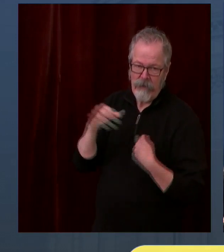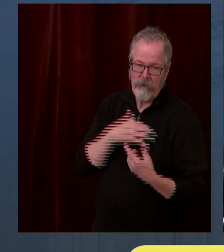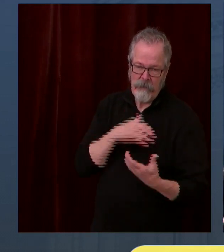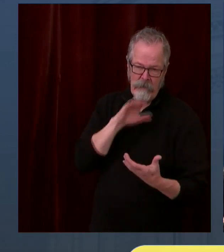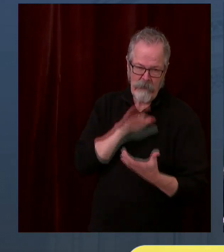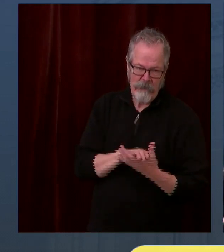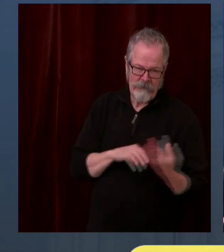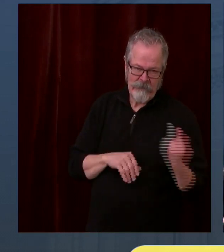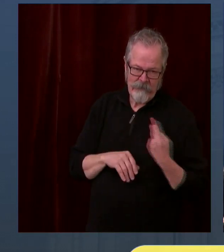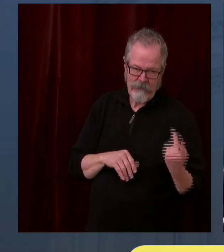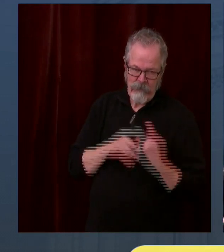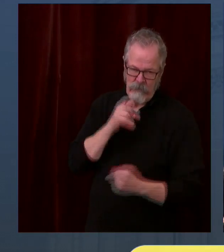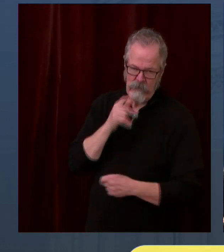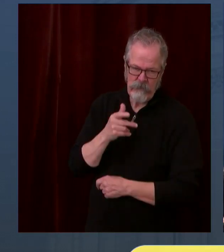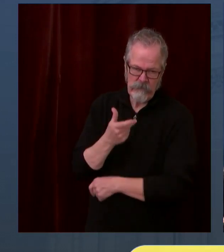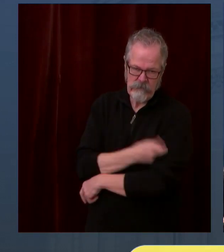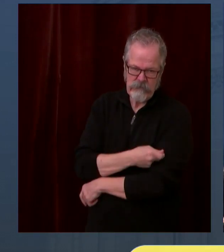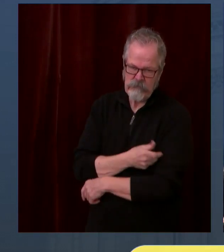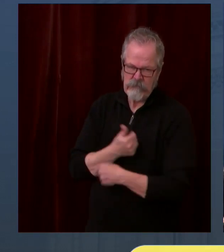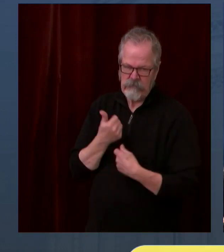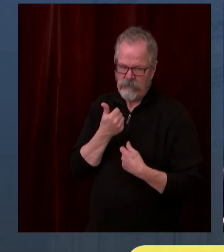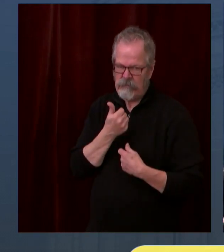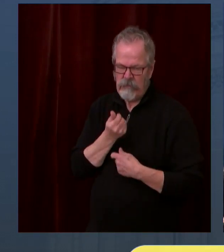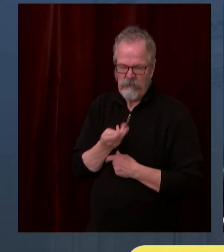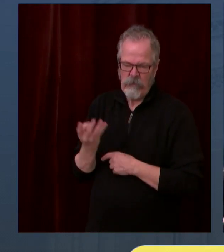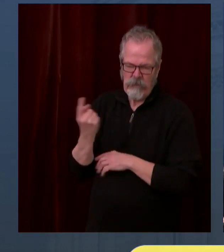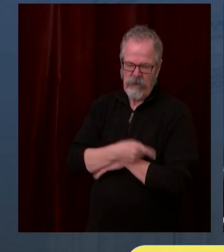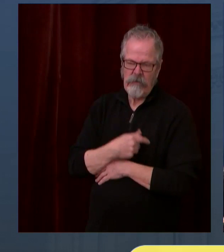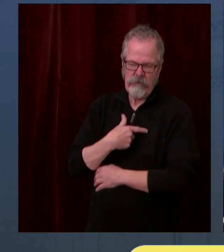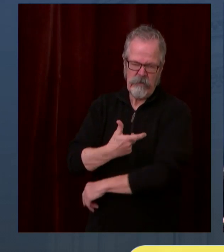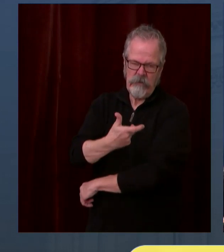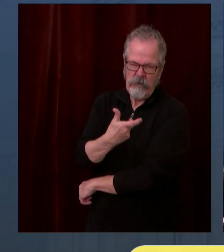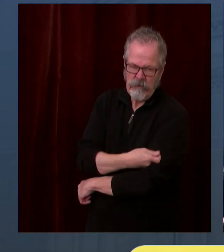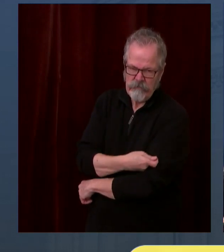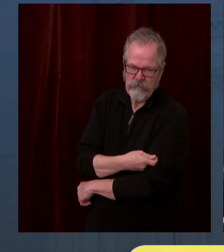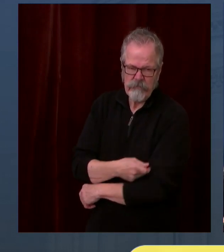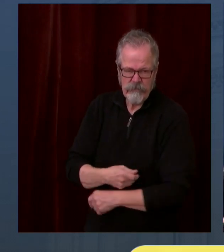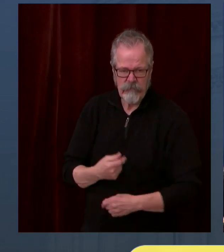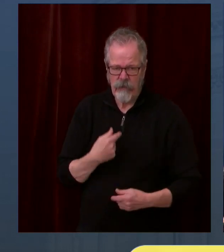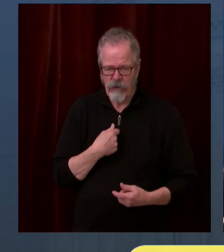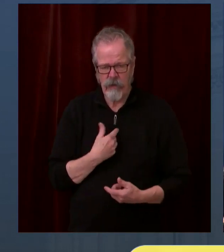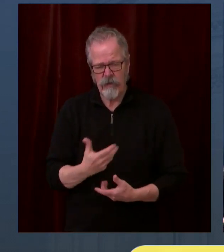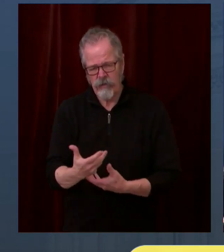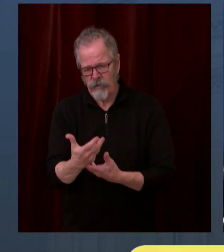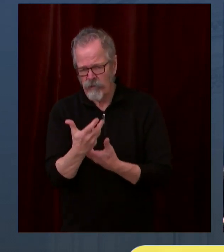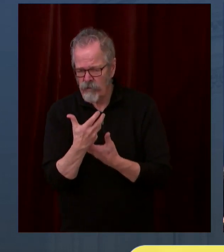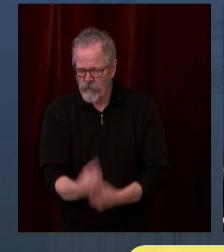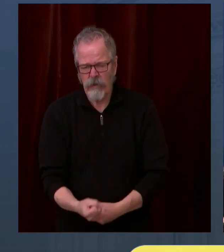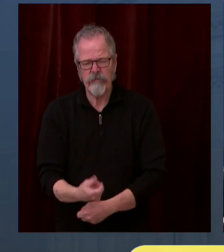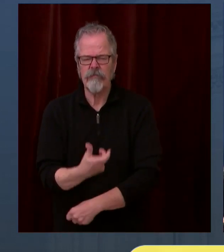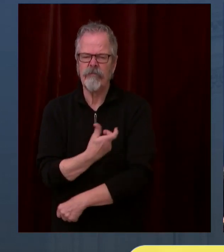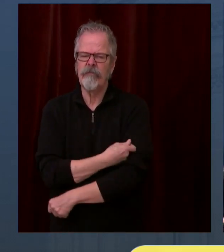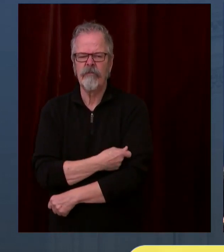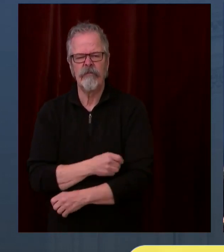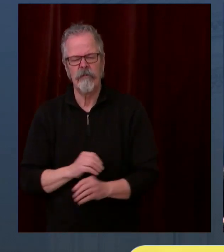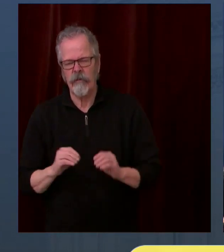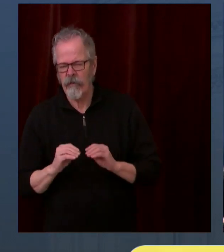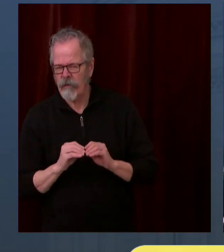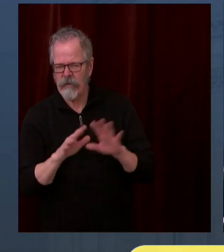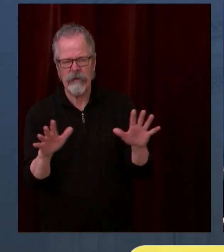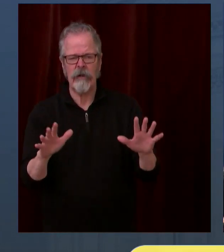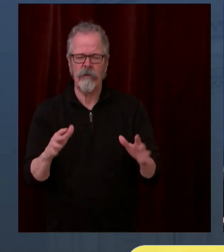effective and amazingly safe. The clinical trials with thousands of people and now the experience we've had,